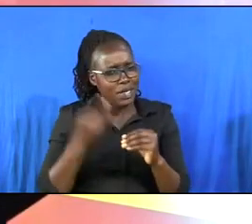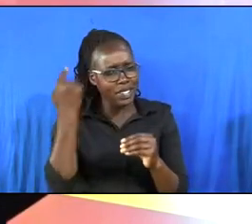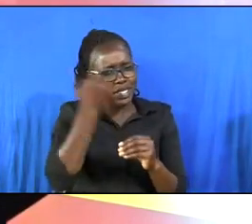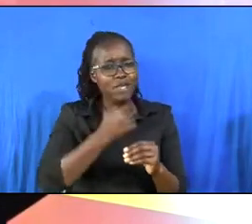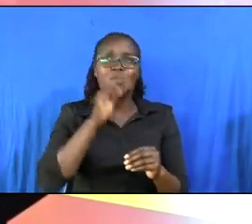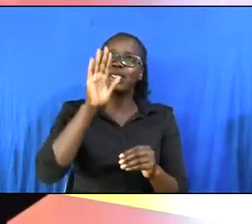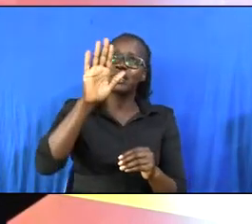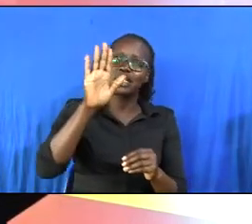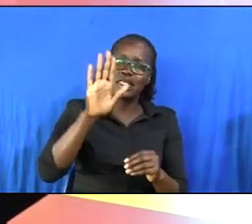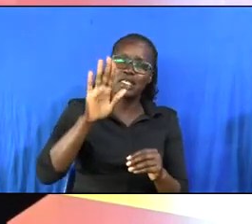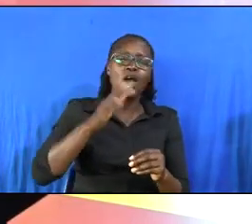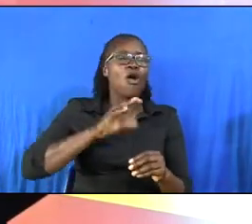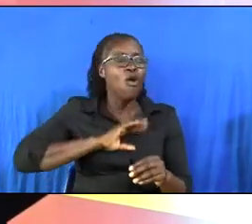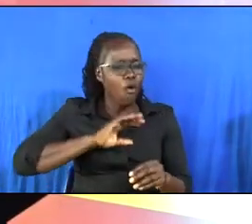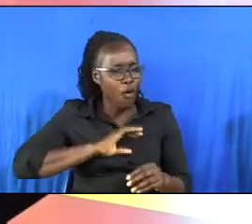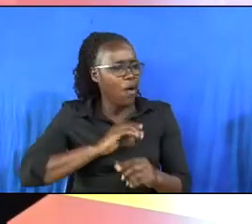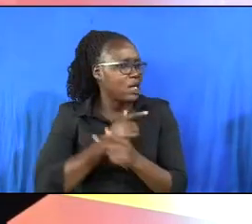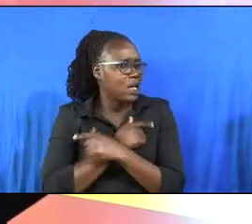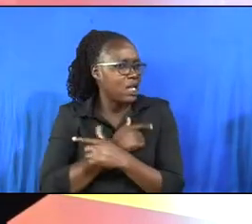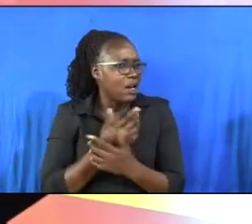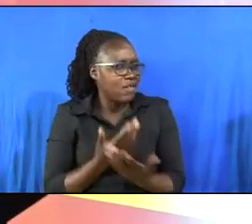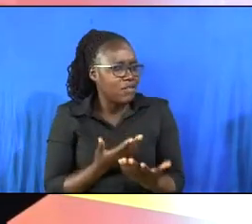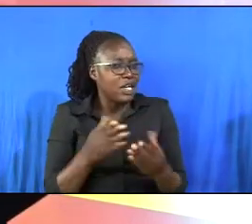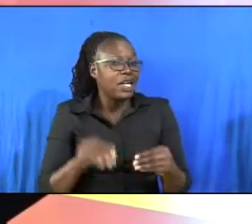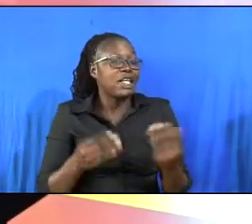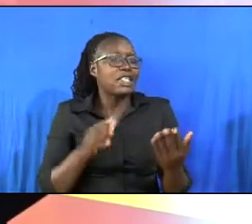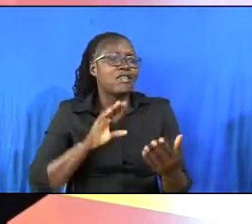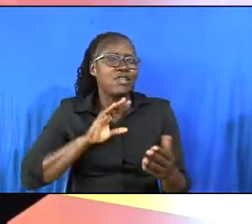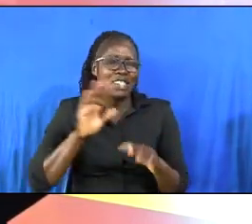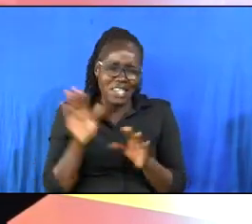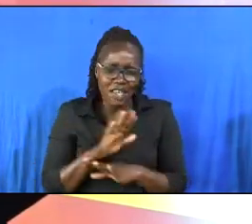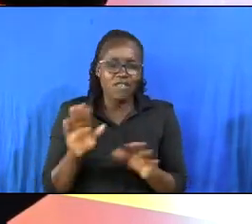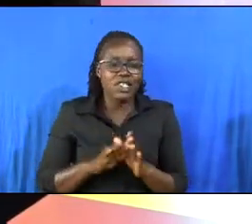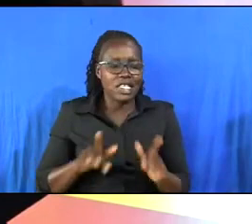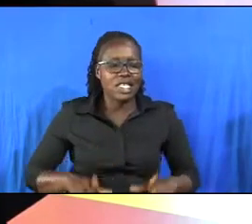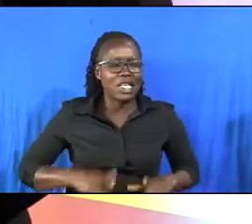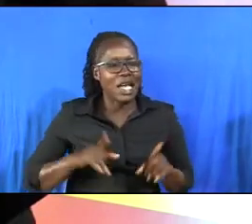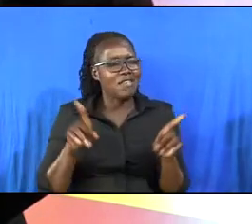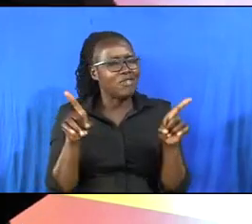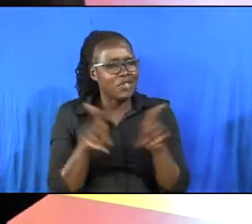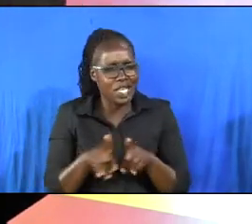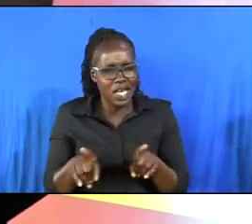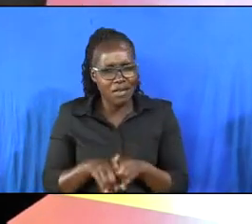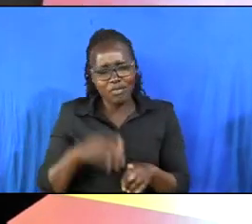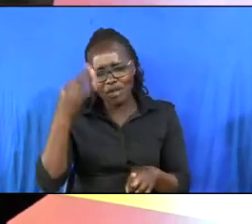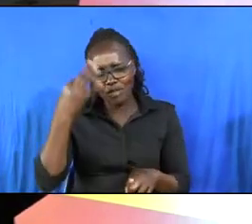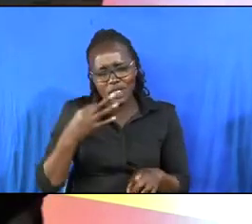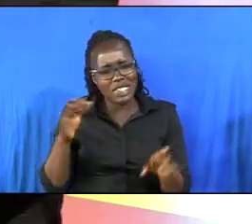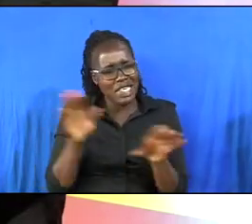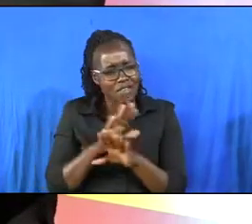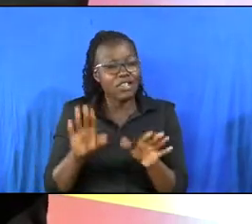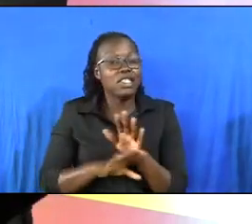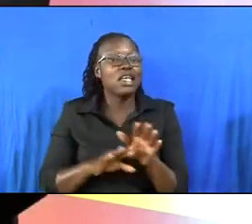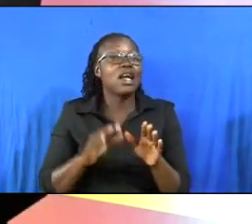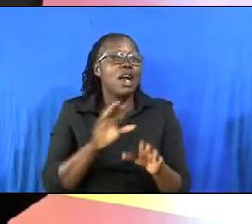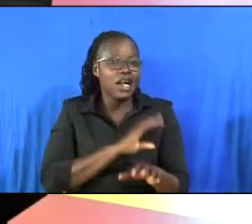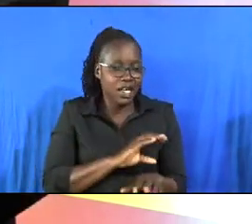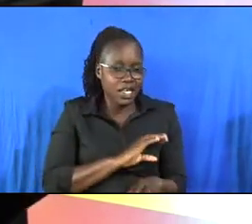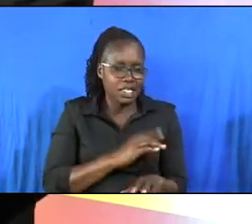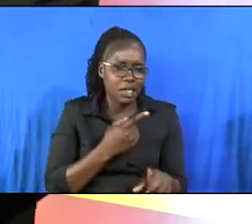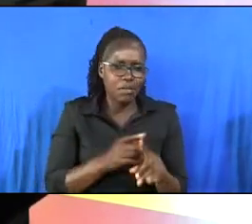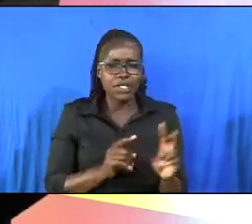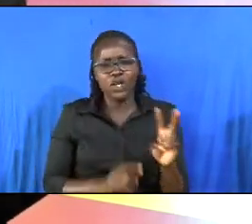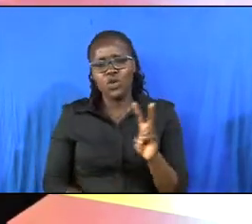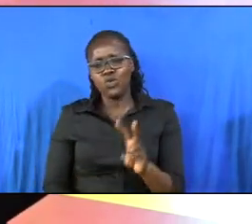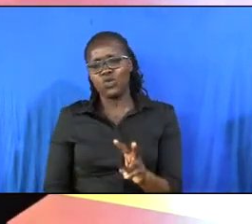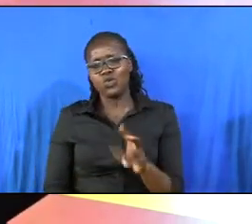his own image with his own love and he had given his own his own likeness with the traits of his own when he looked at